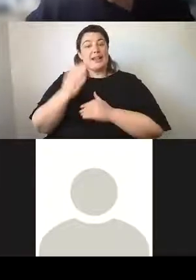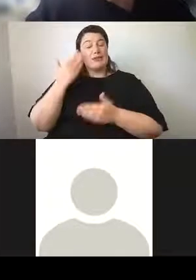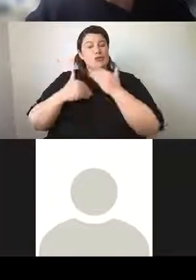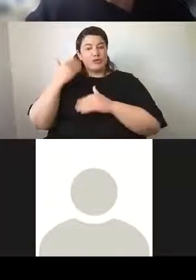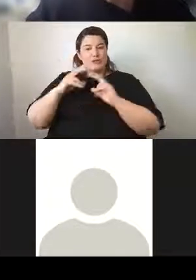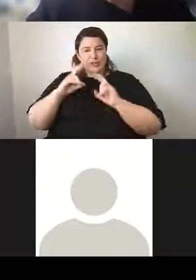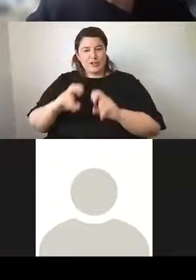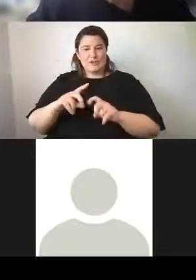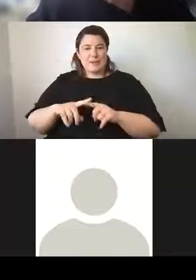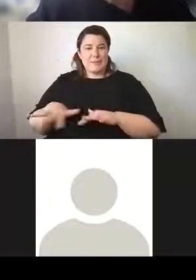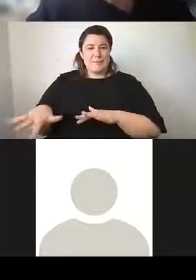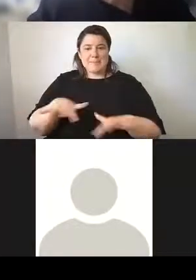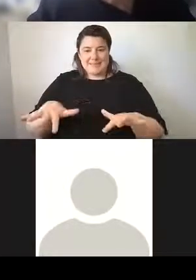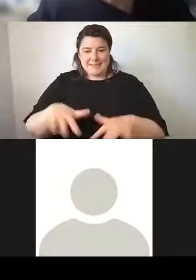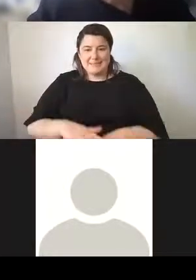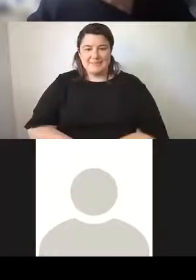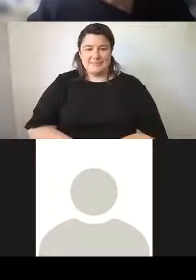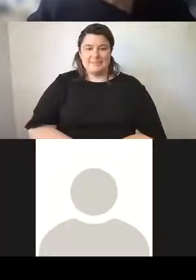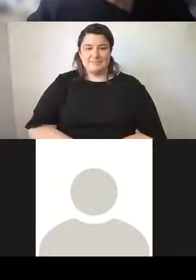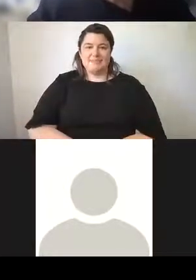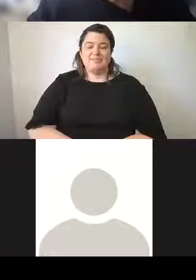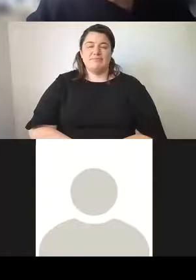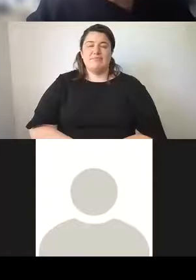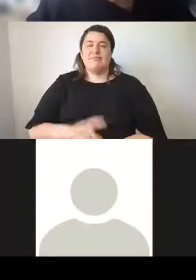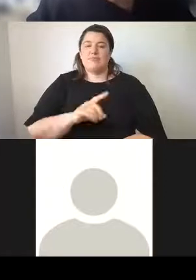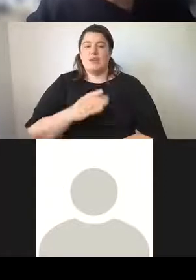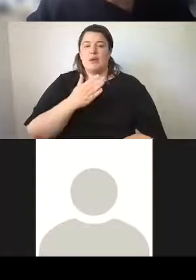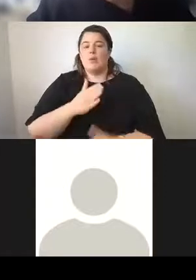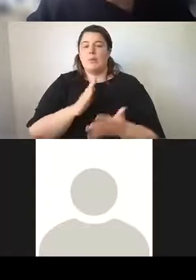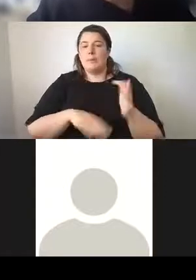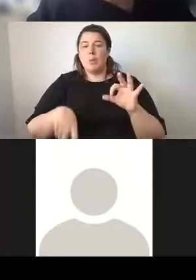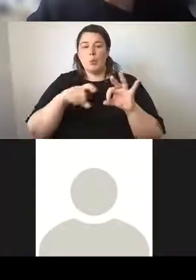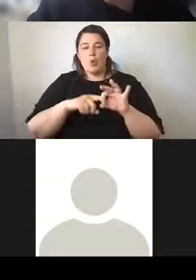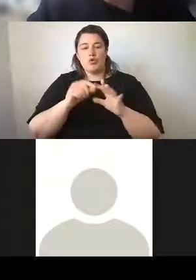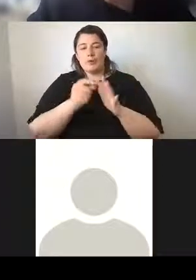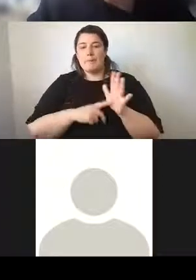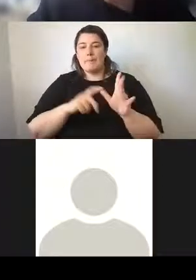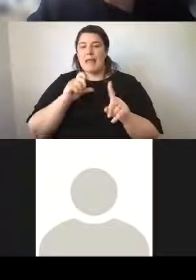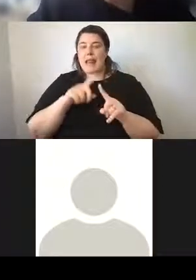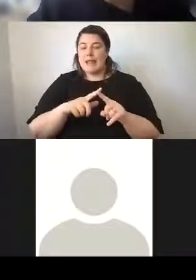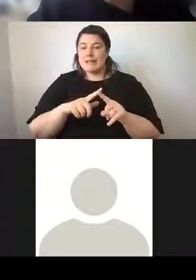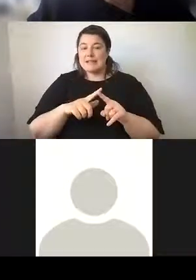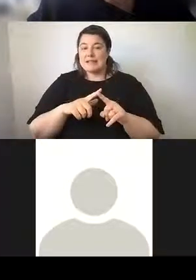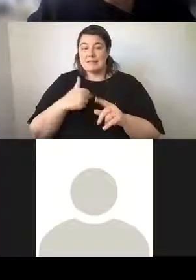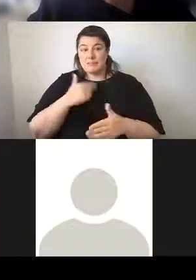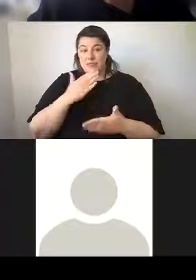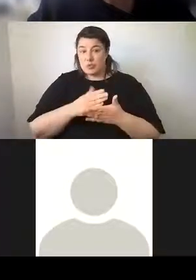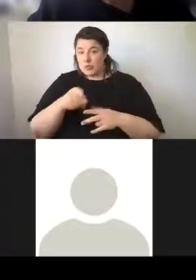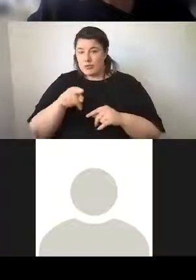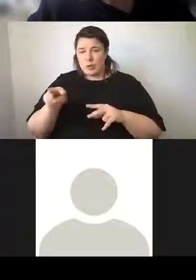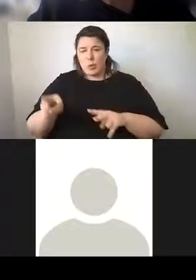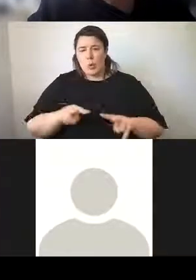We're just going to walk past Macquarie Place and I'm not sure whether you've ever stopped to look up at the